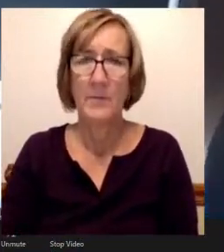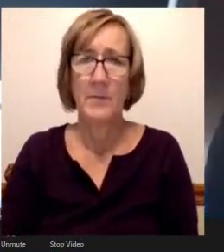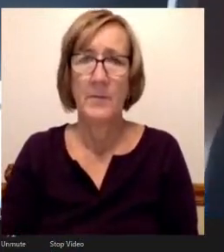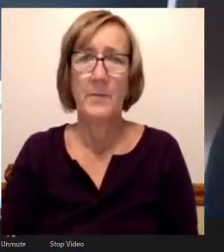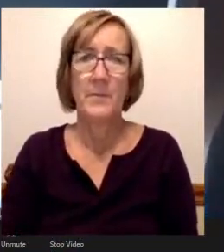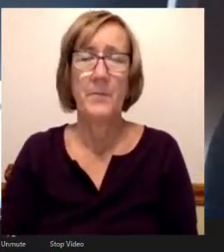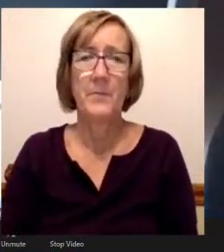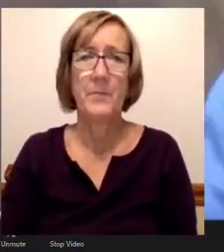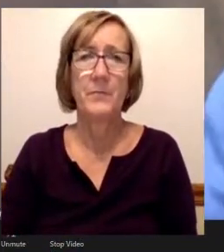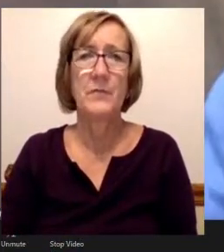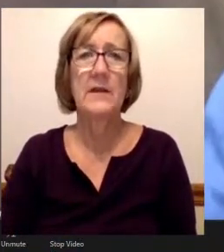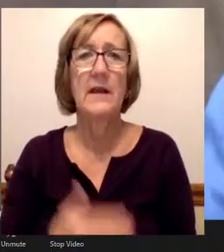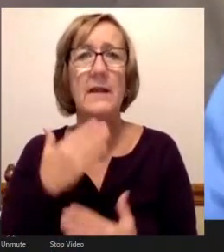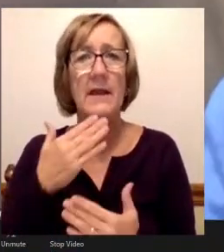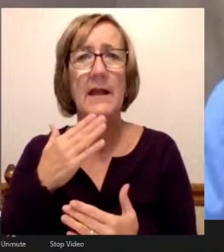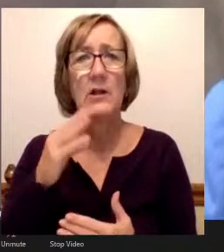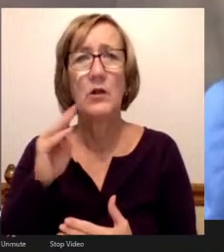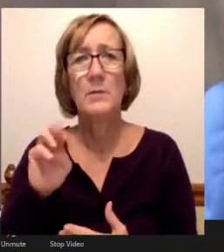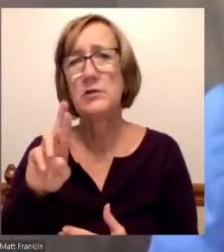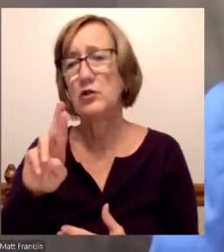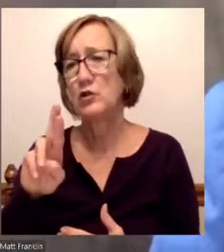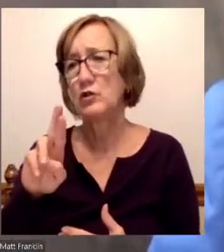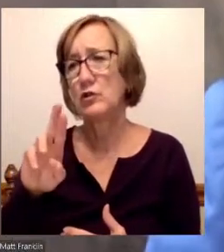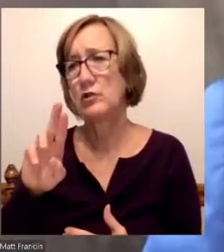All right, Mr. Daly, thank you so much. Summer?